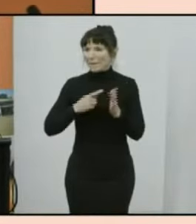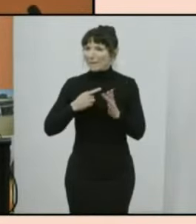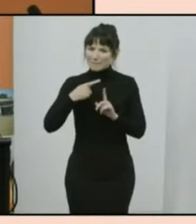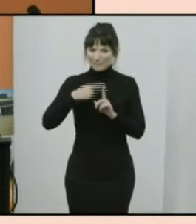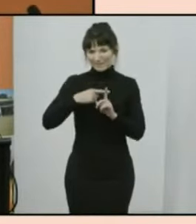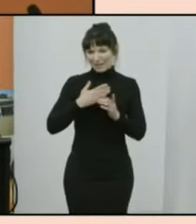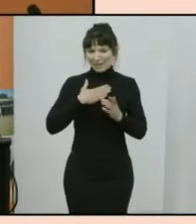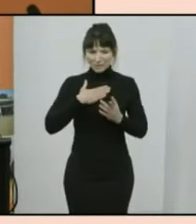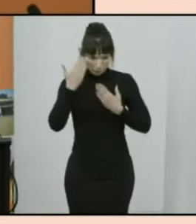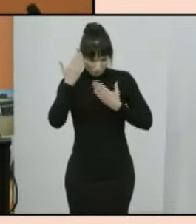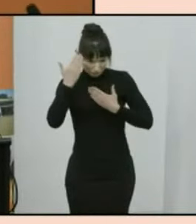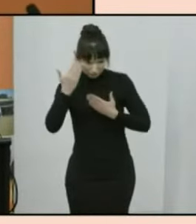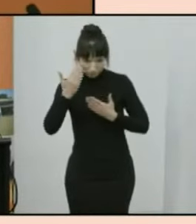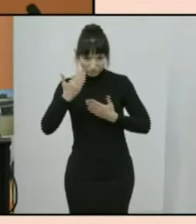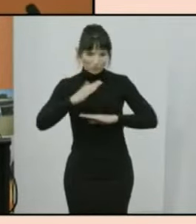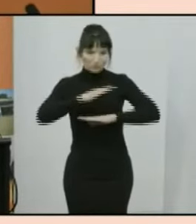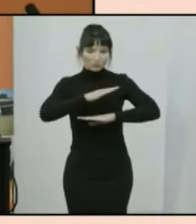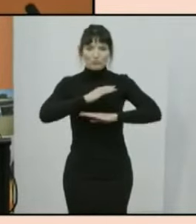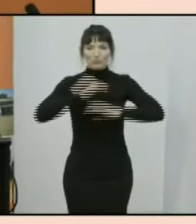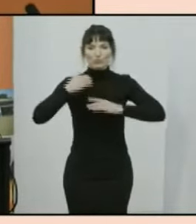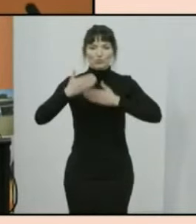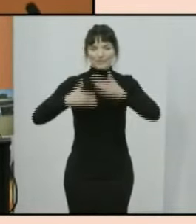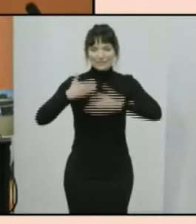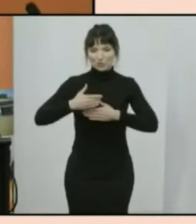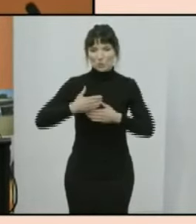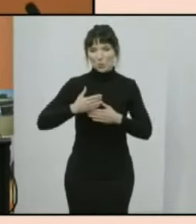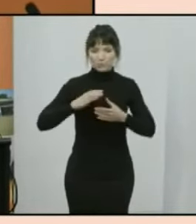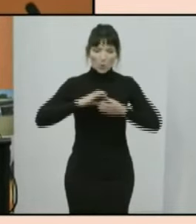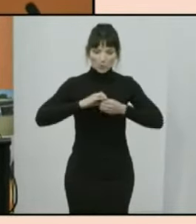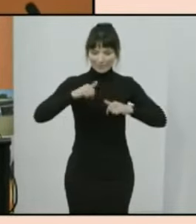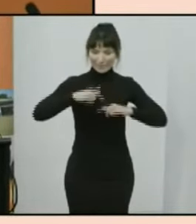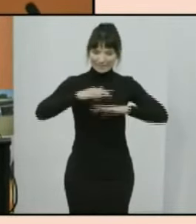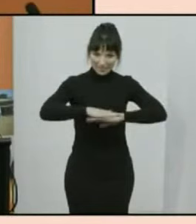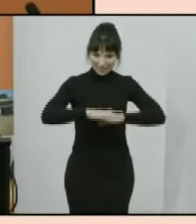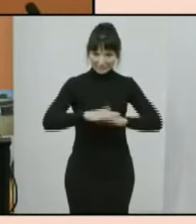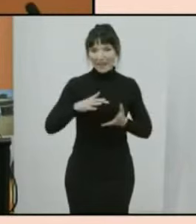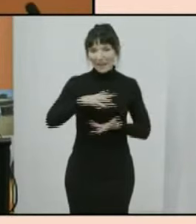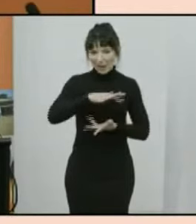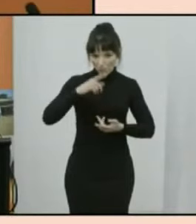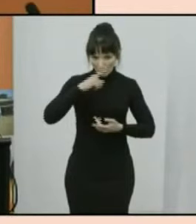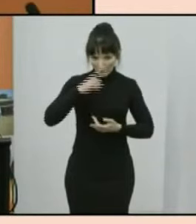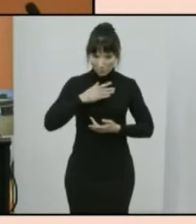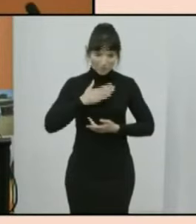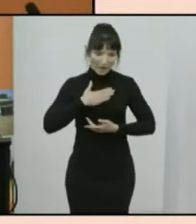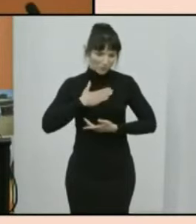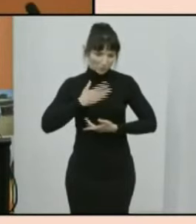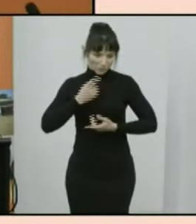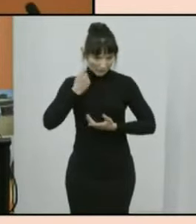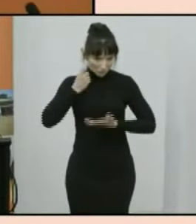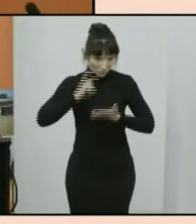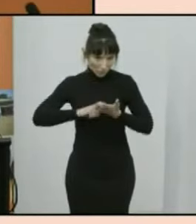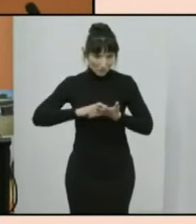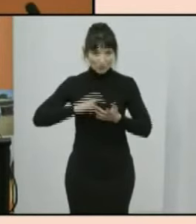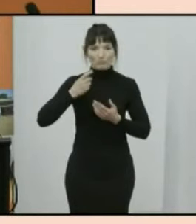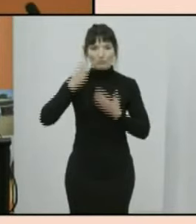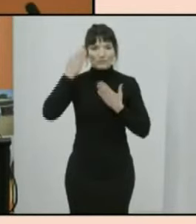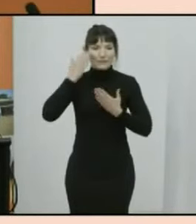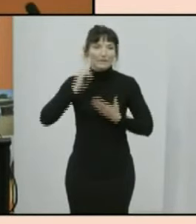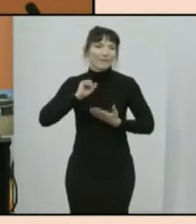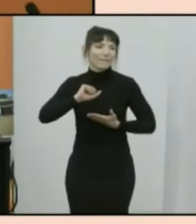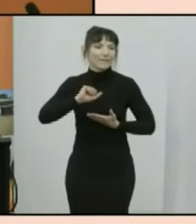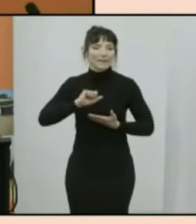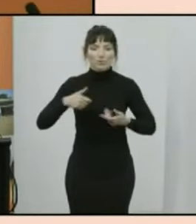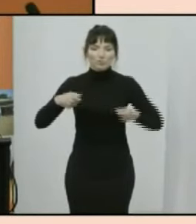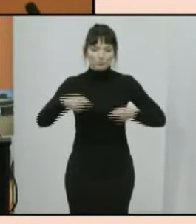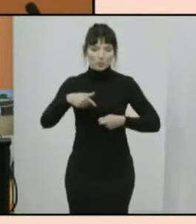the land we're meeting on the nana wal people i acknowledge and respect their continuing culture and contribution to the life